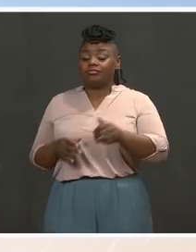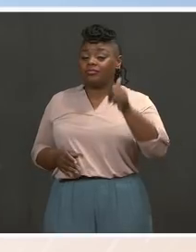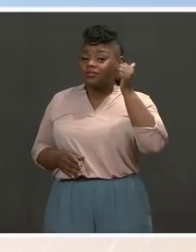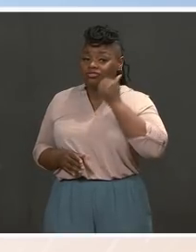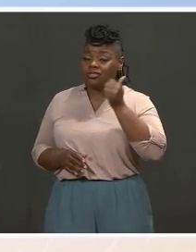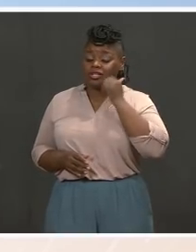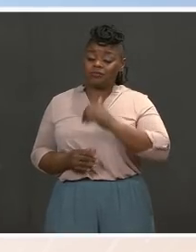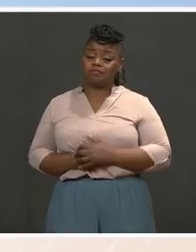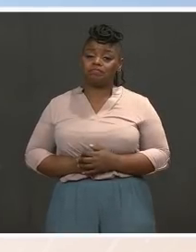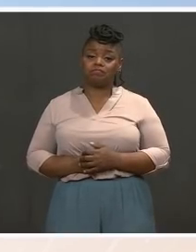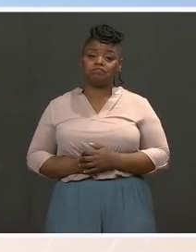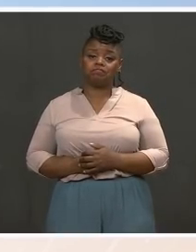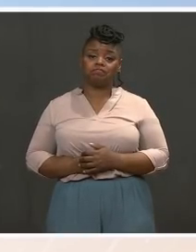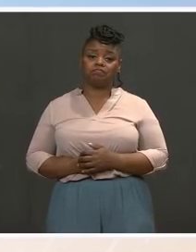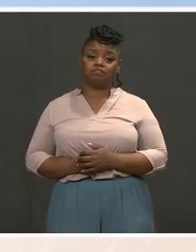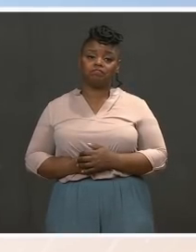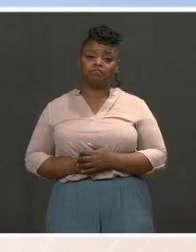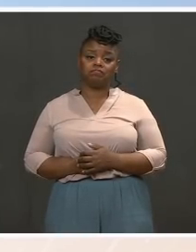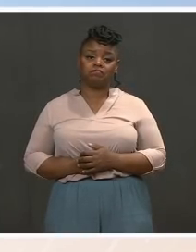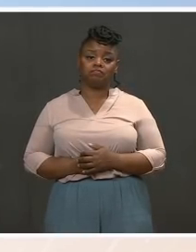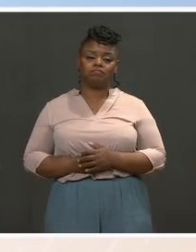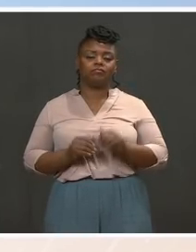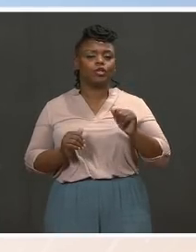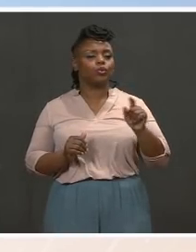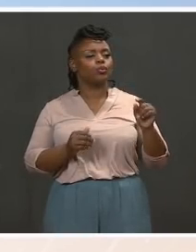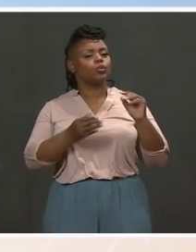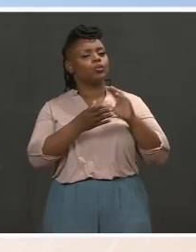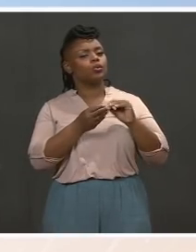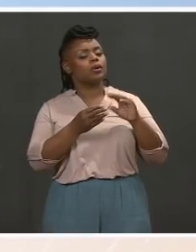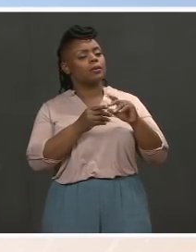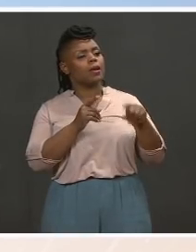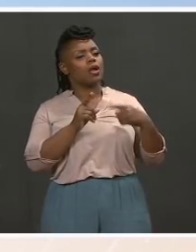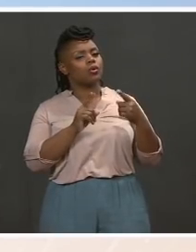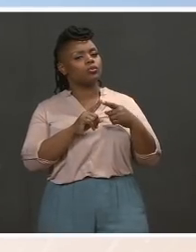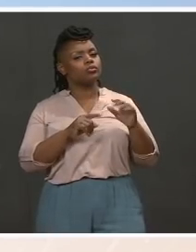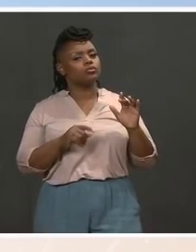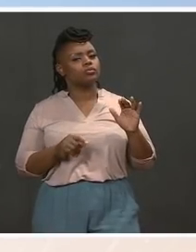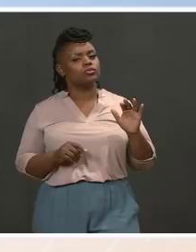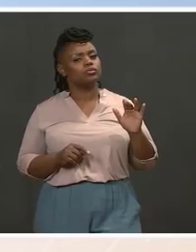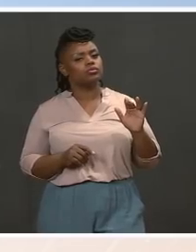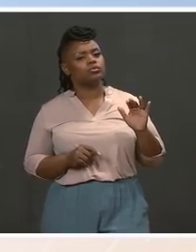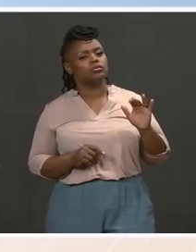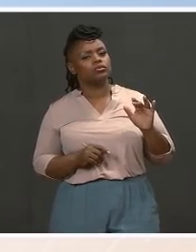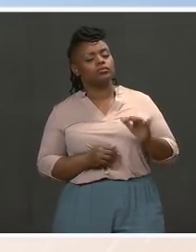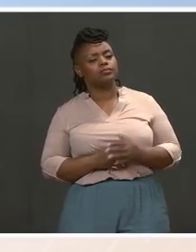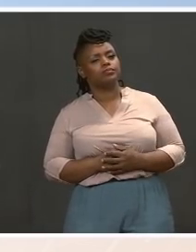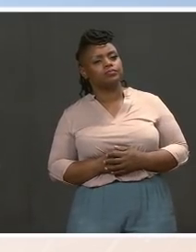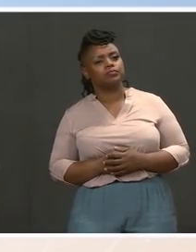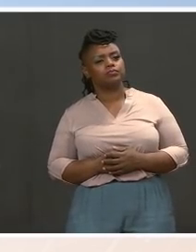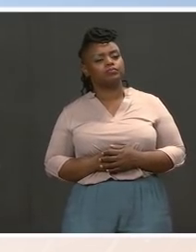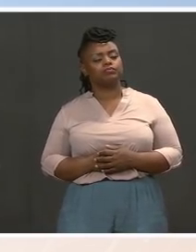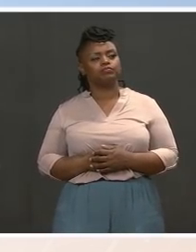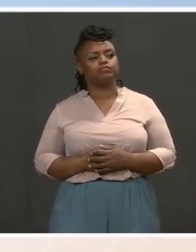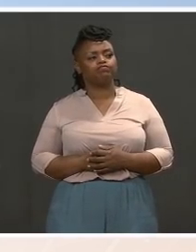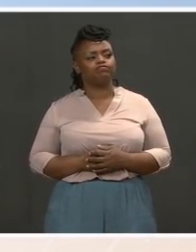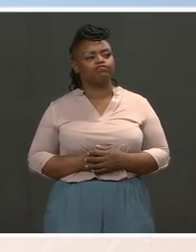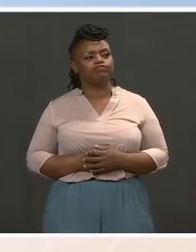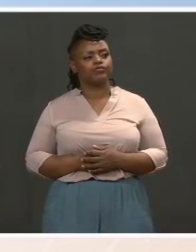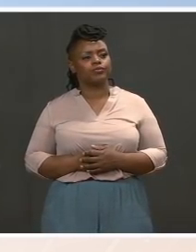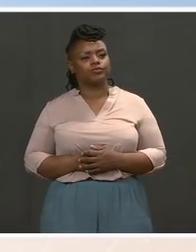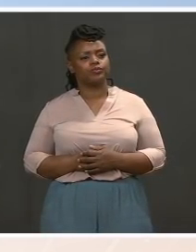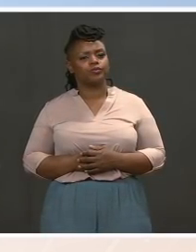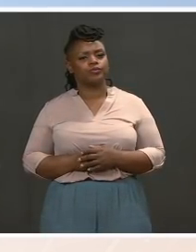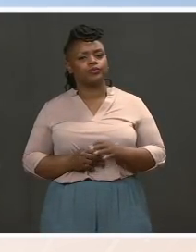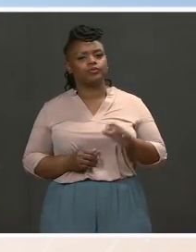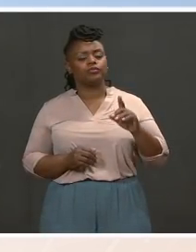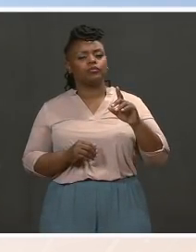So can you comment on media reports on whether the administration is considering joining a group of South American nations